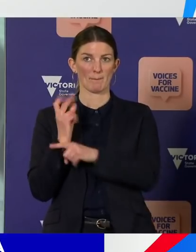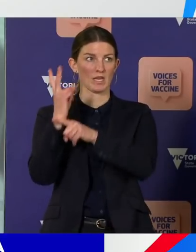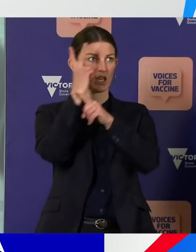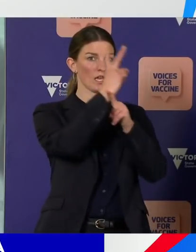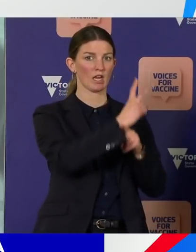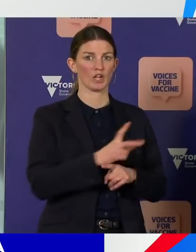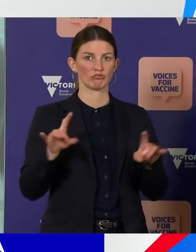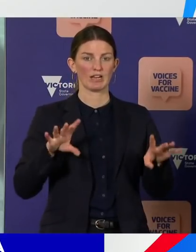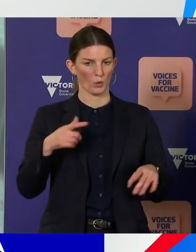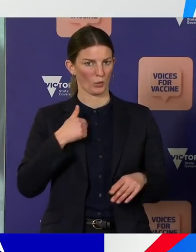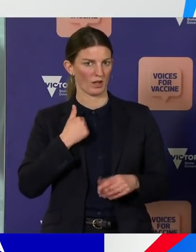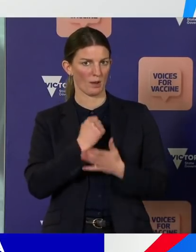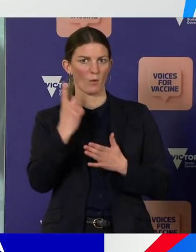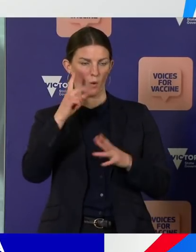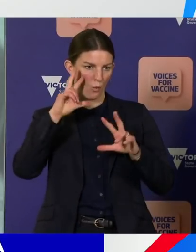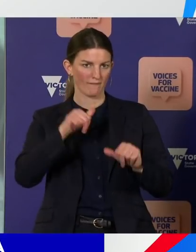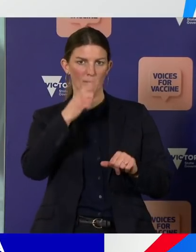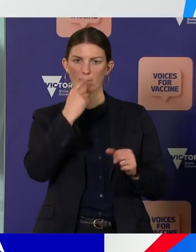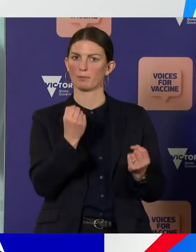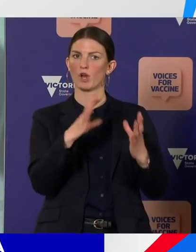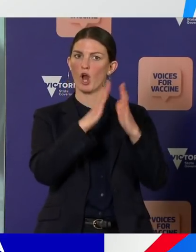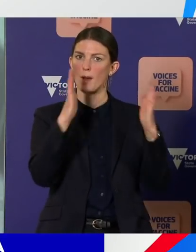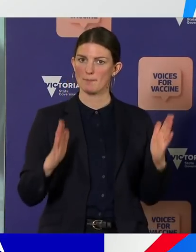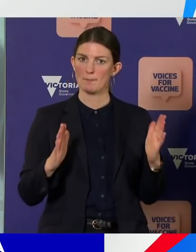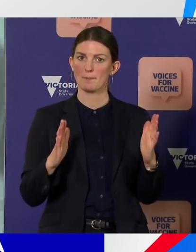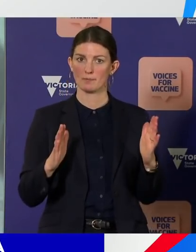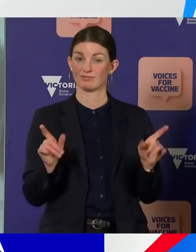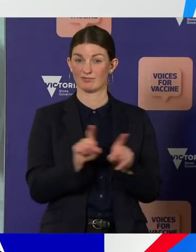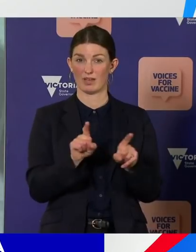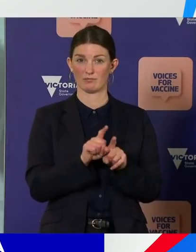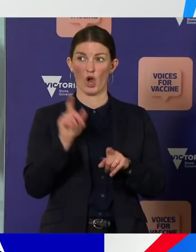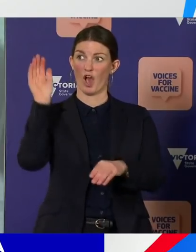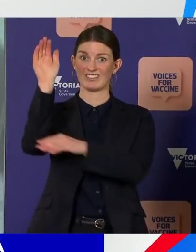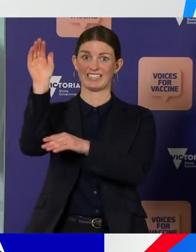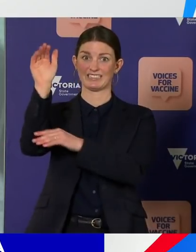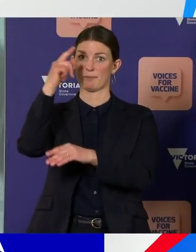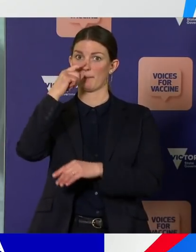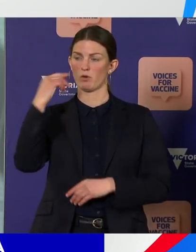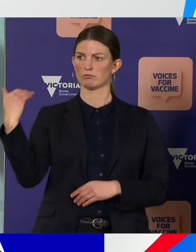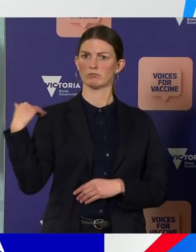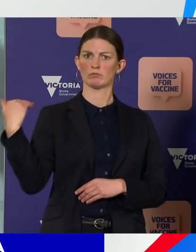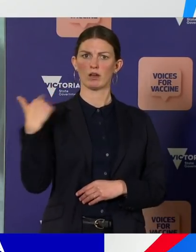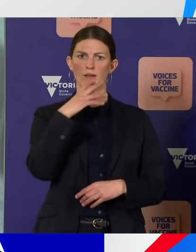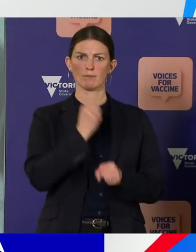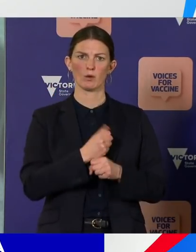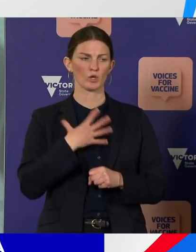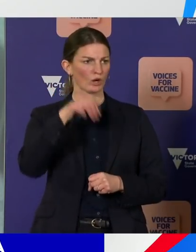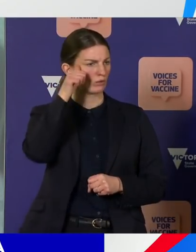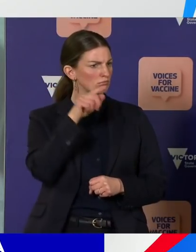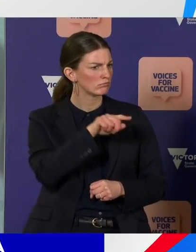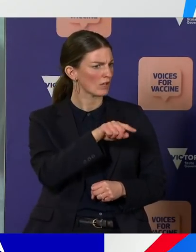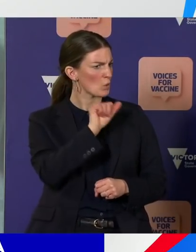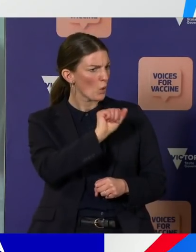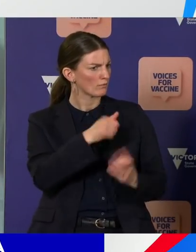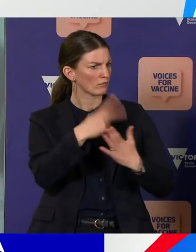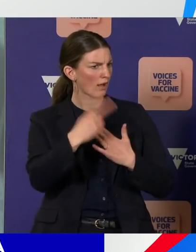and indeed we have had inquiries from overseas of people wanting to understand how our program